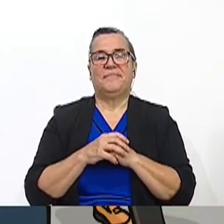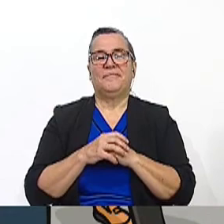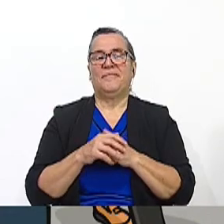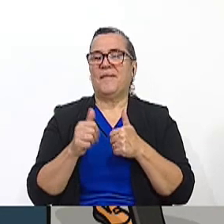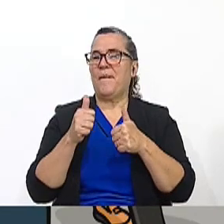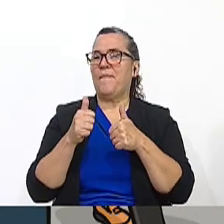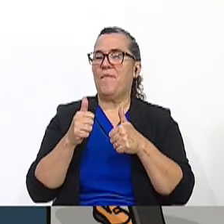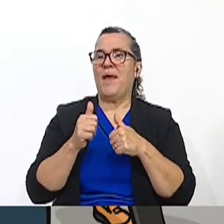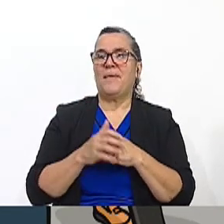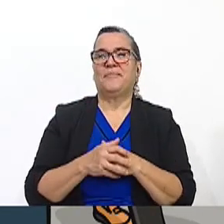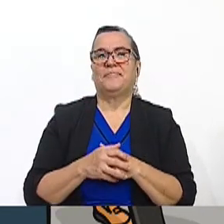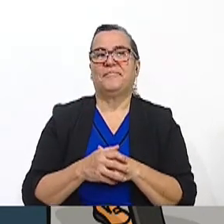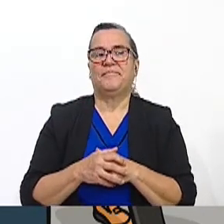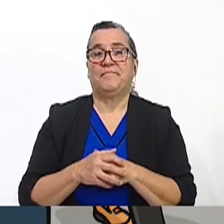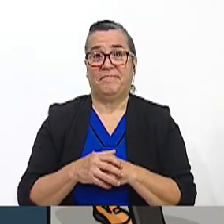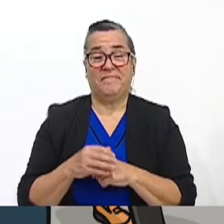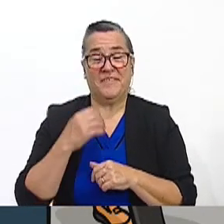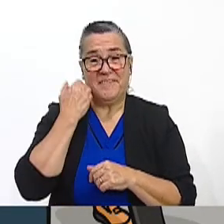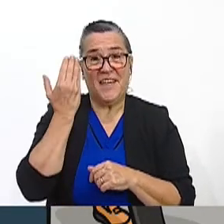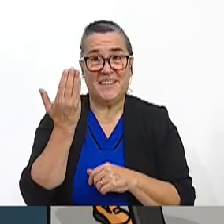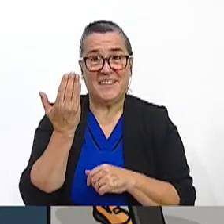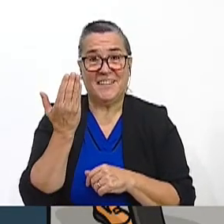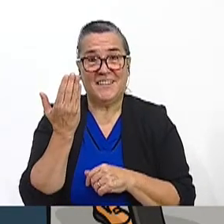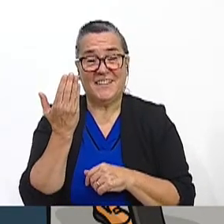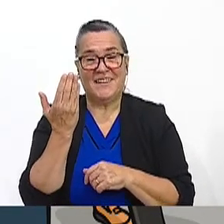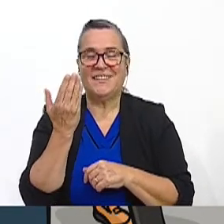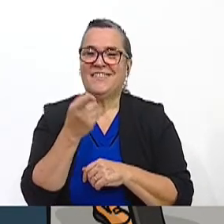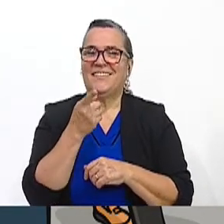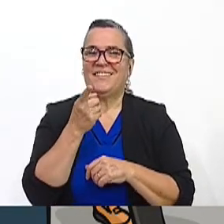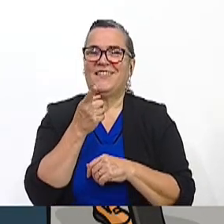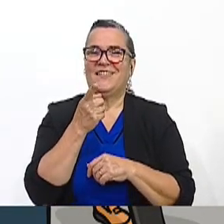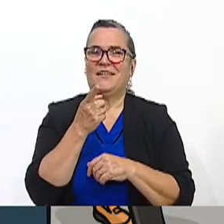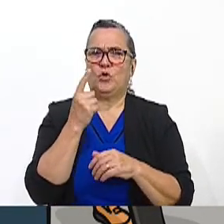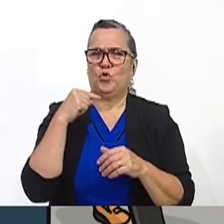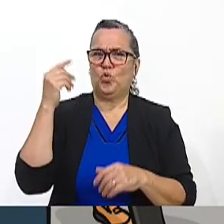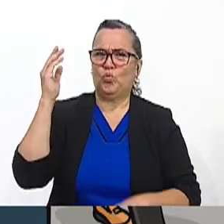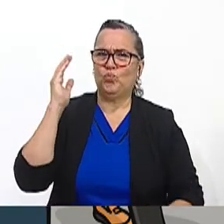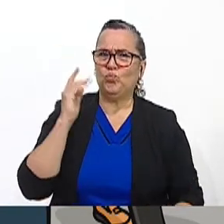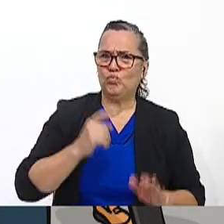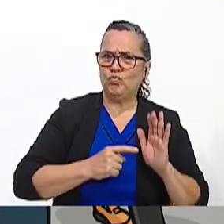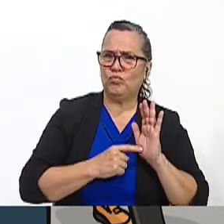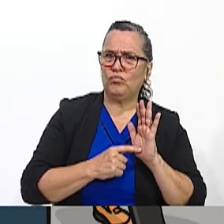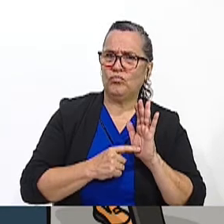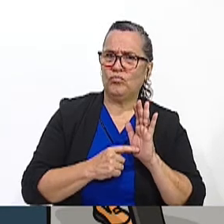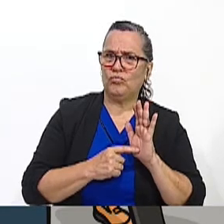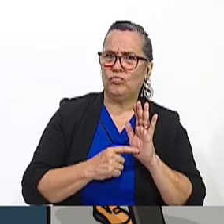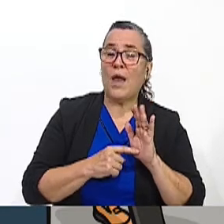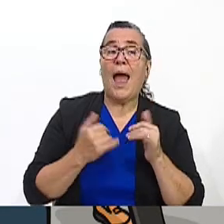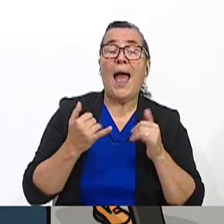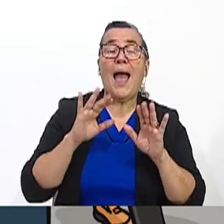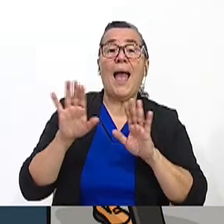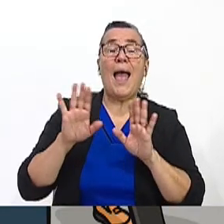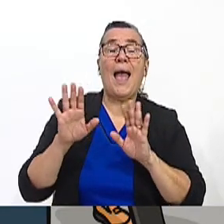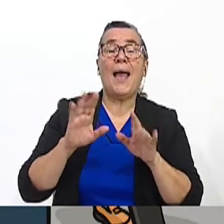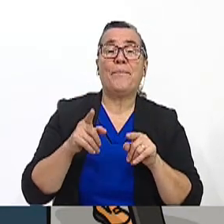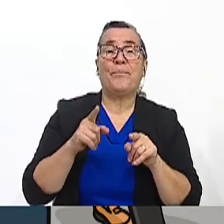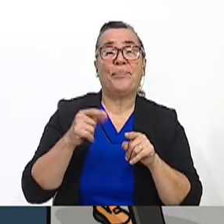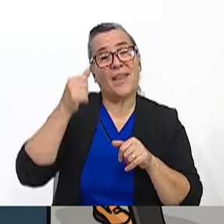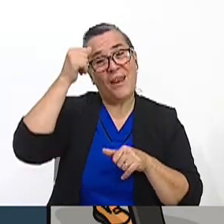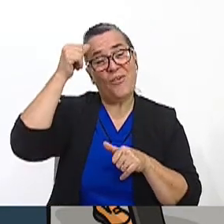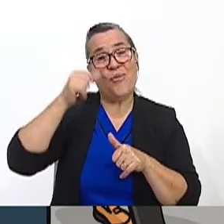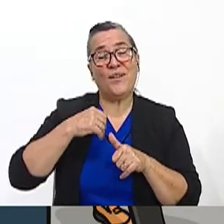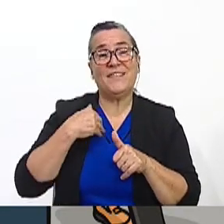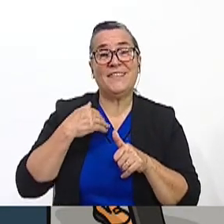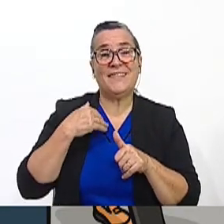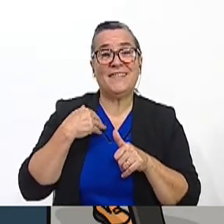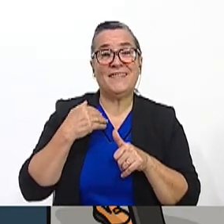Very good. Easy, right? Did you, present it to your, well, you are going to, uh, remember that you